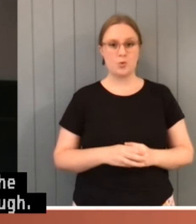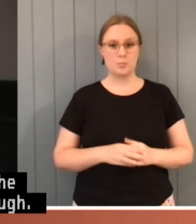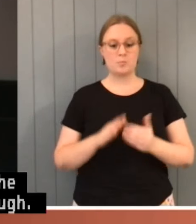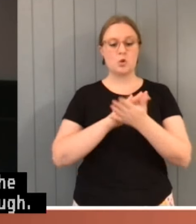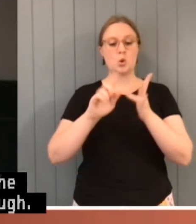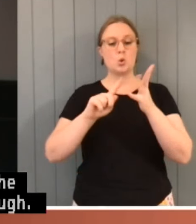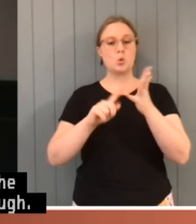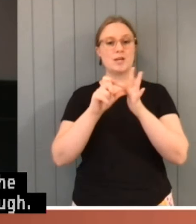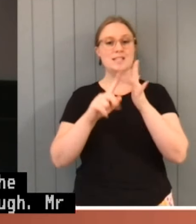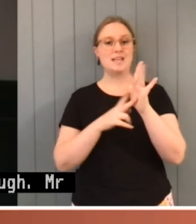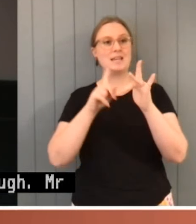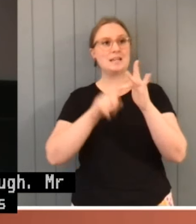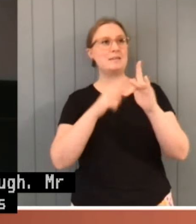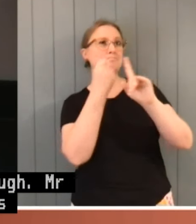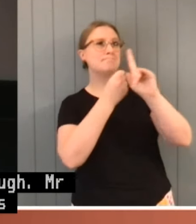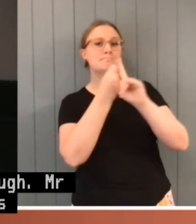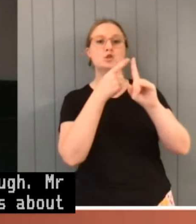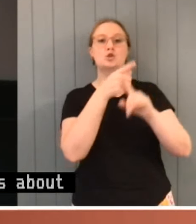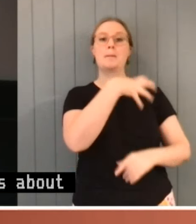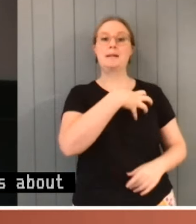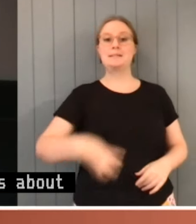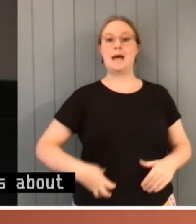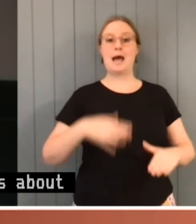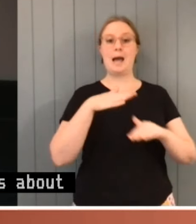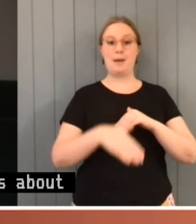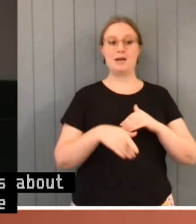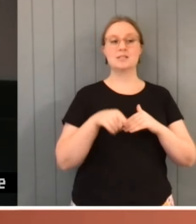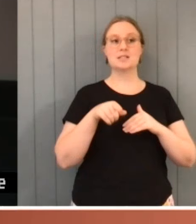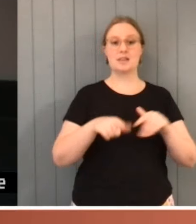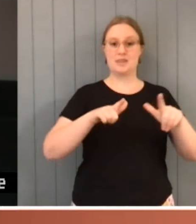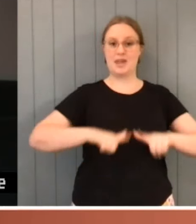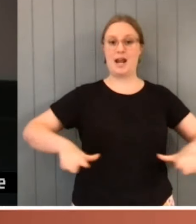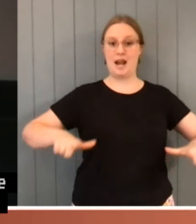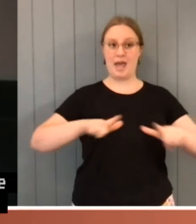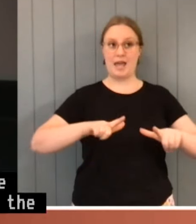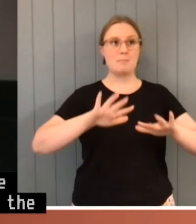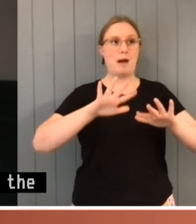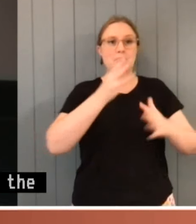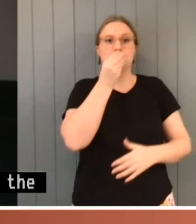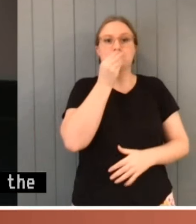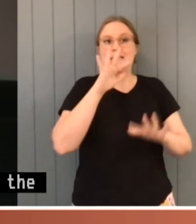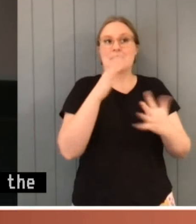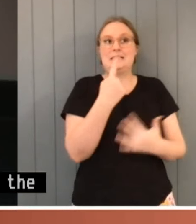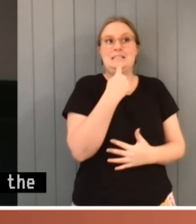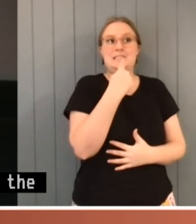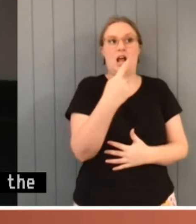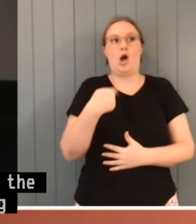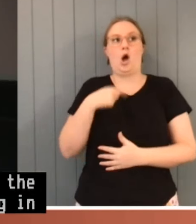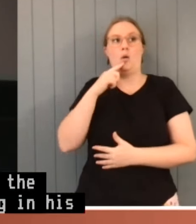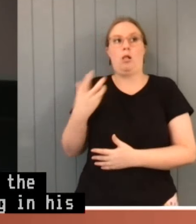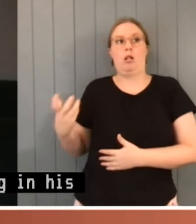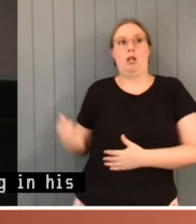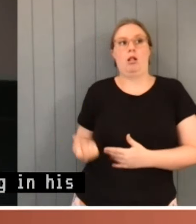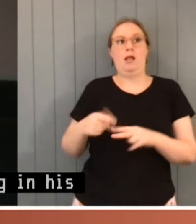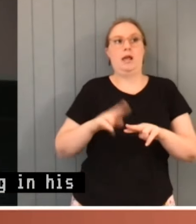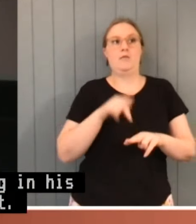but did not tell the minister that he was acting in his capacity as a commission agent. A dispute arose between the seller of the